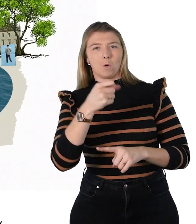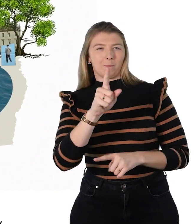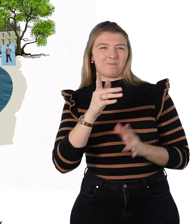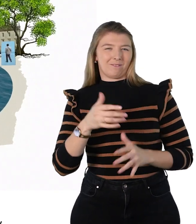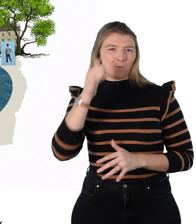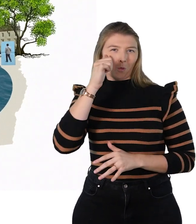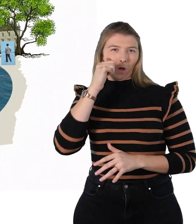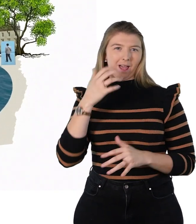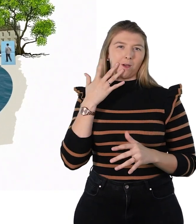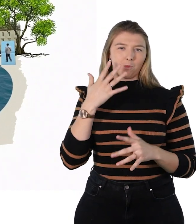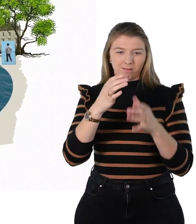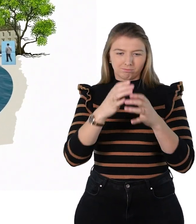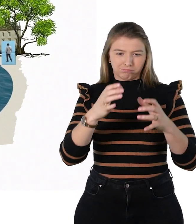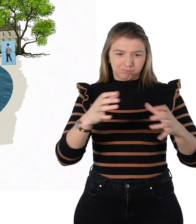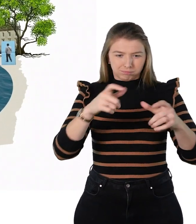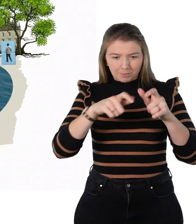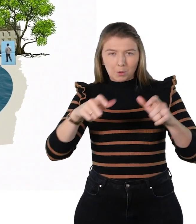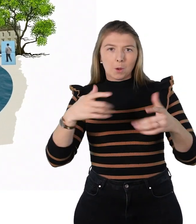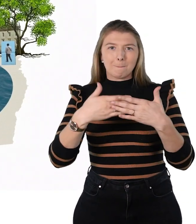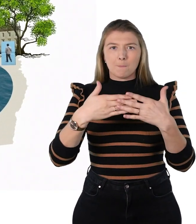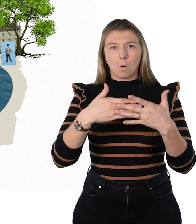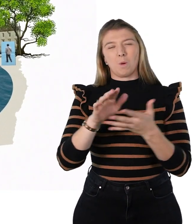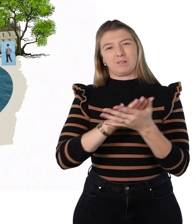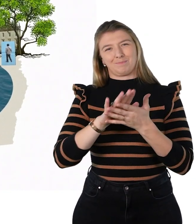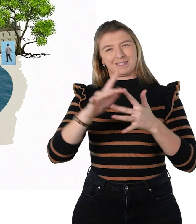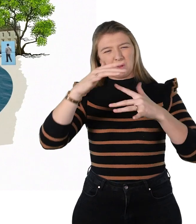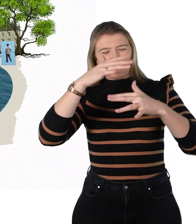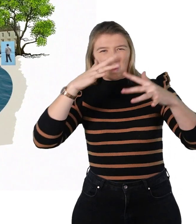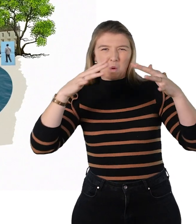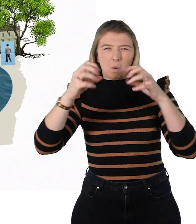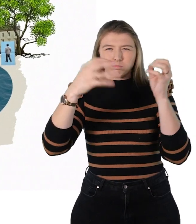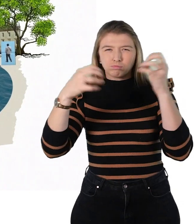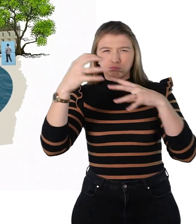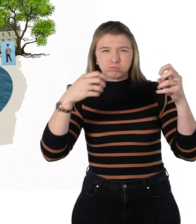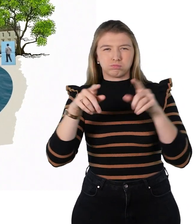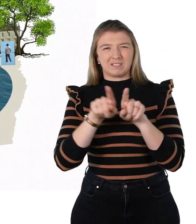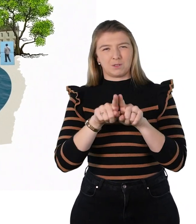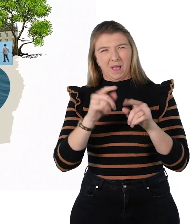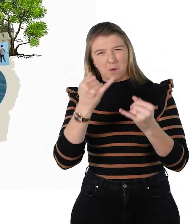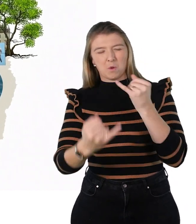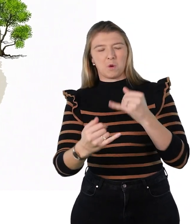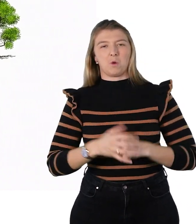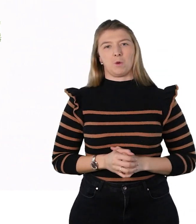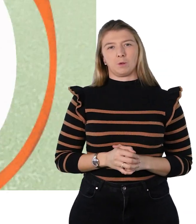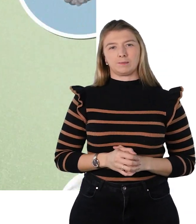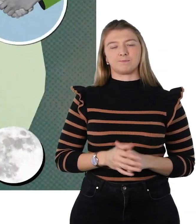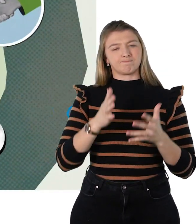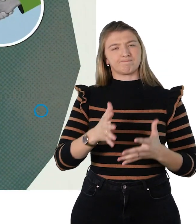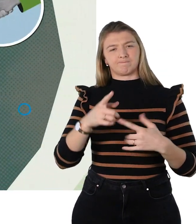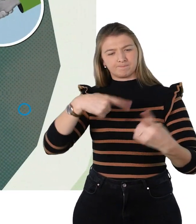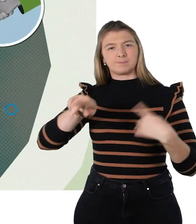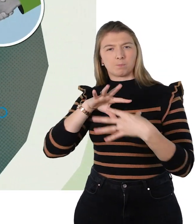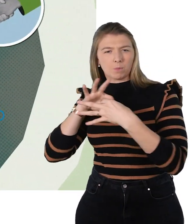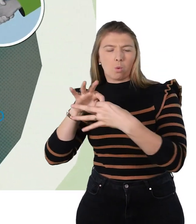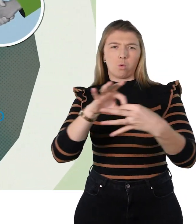to grow in popularity and population, so do the pollution levels. It is more important than ever that we come